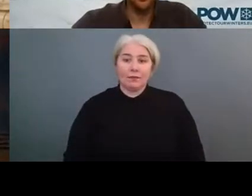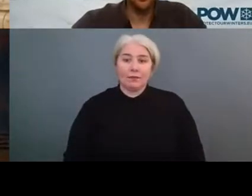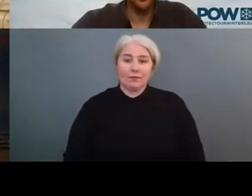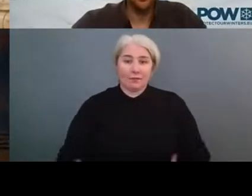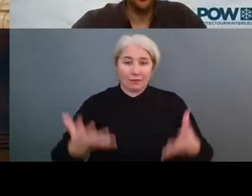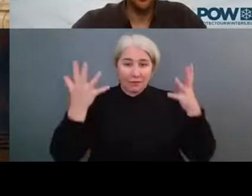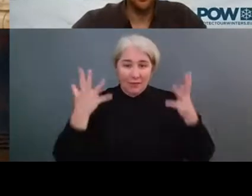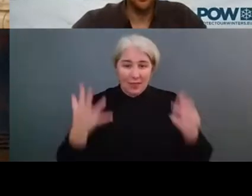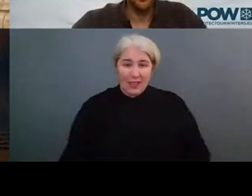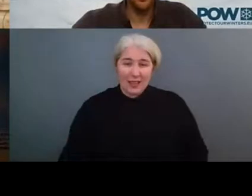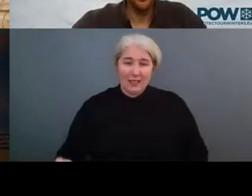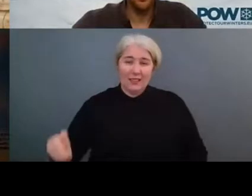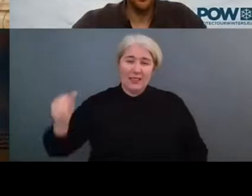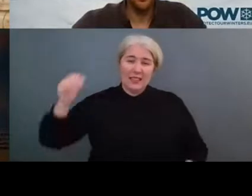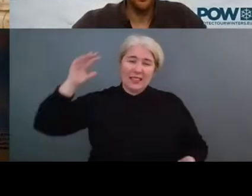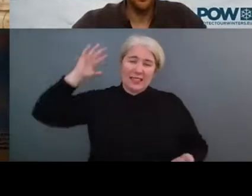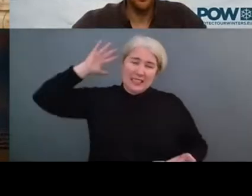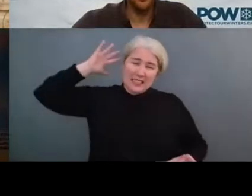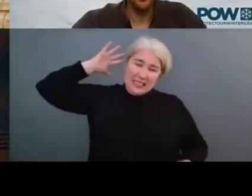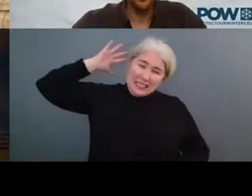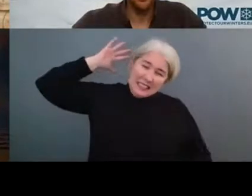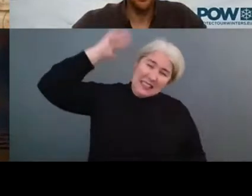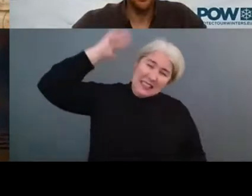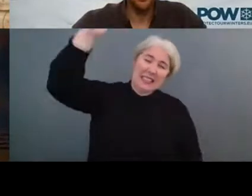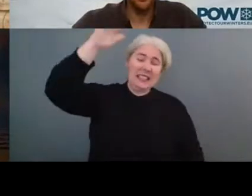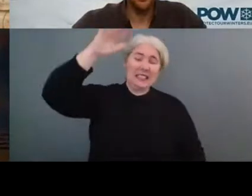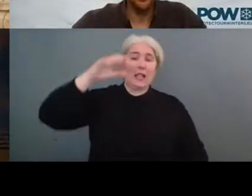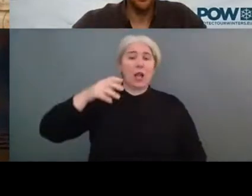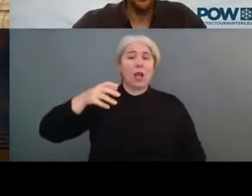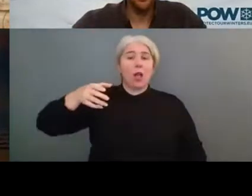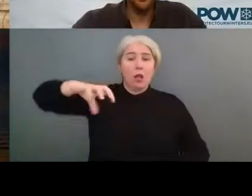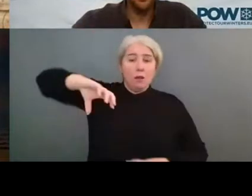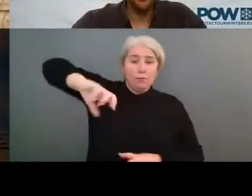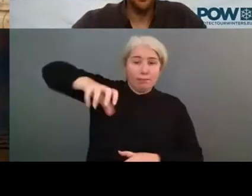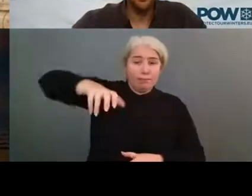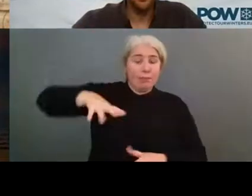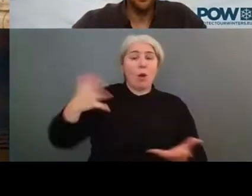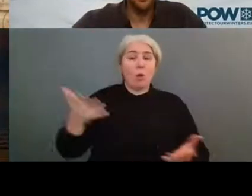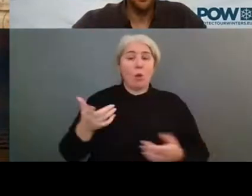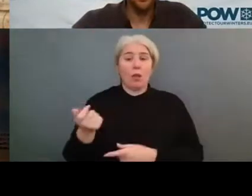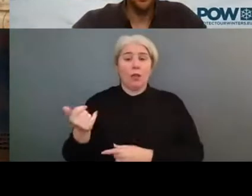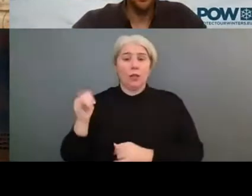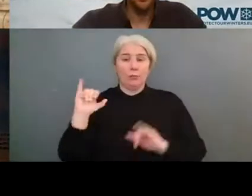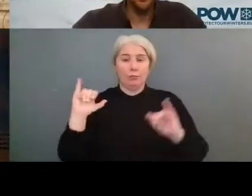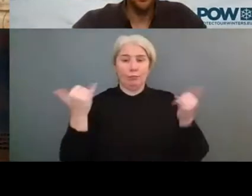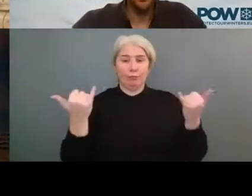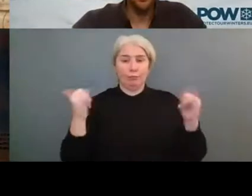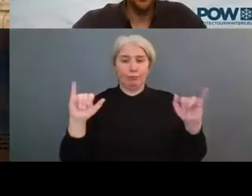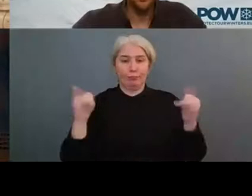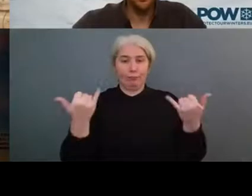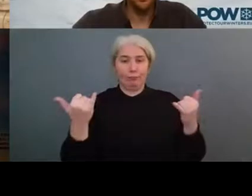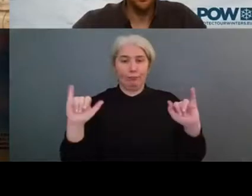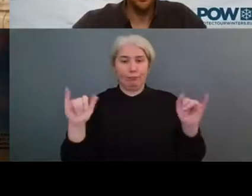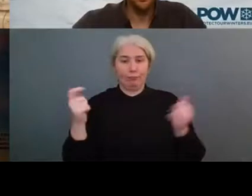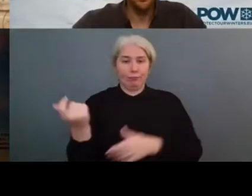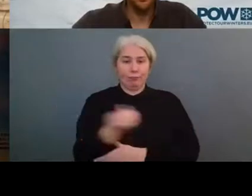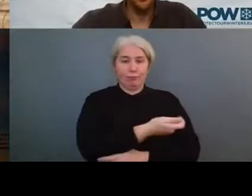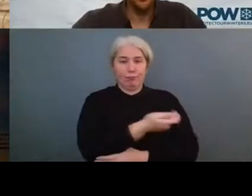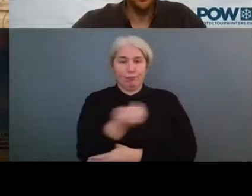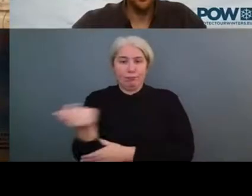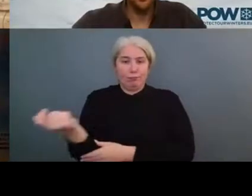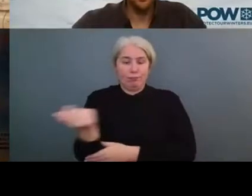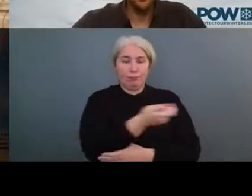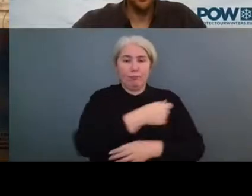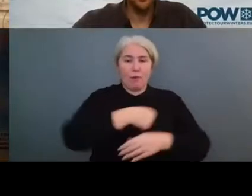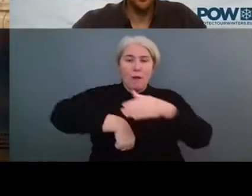used for irrigation of football pitches and irrigation of tennis, tennis fields, for instance. But also